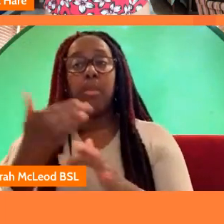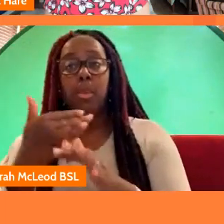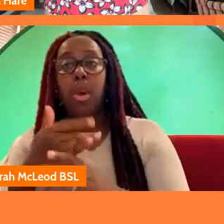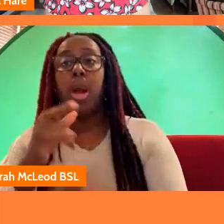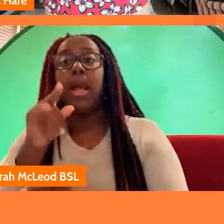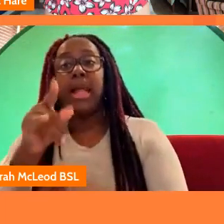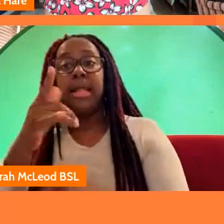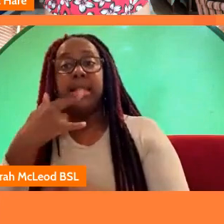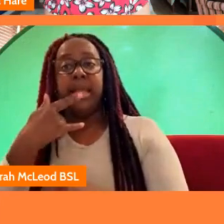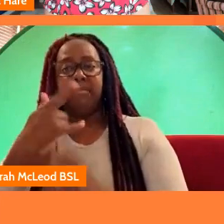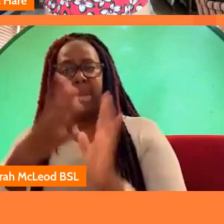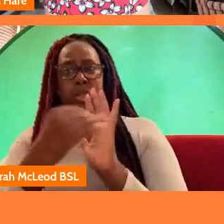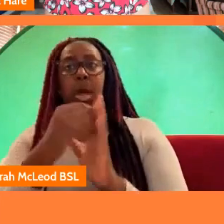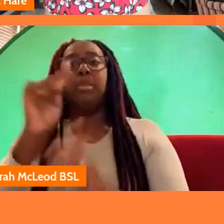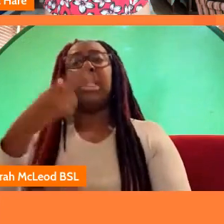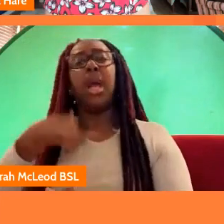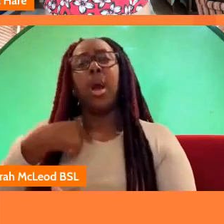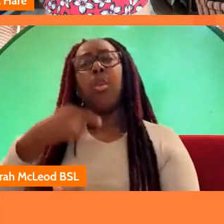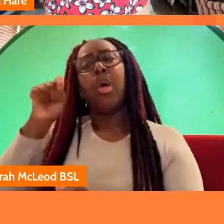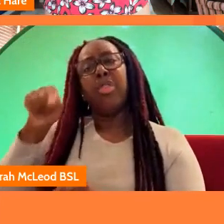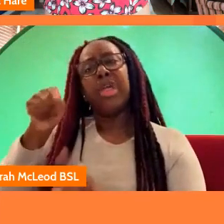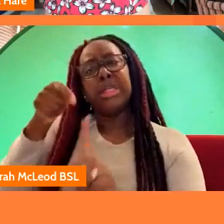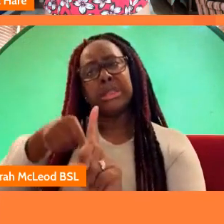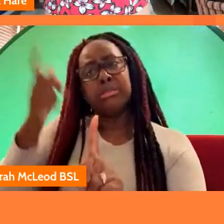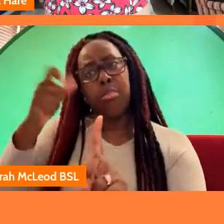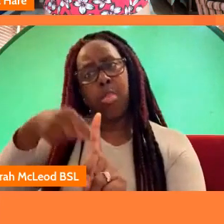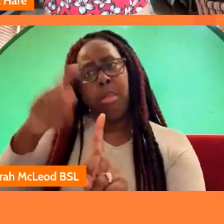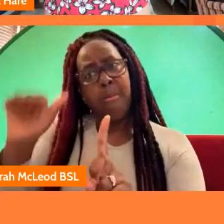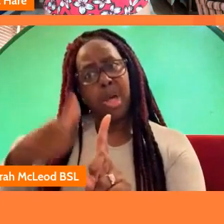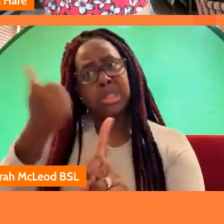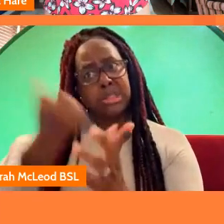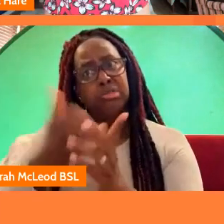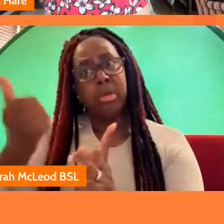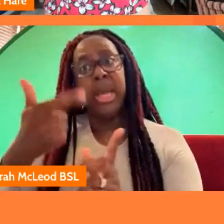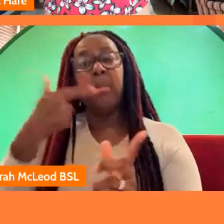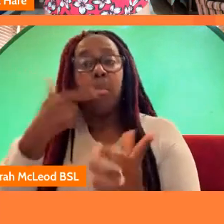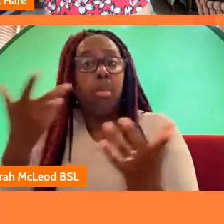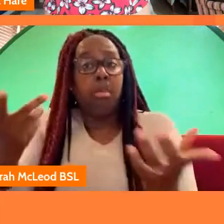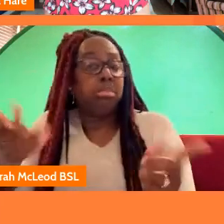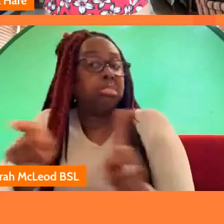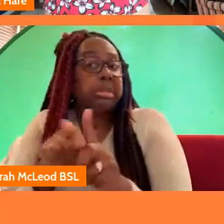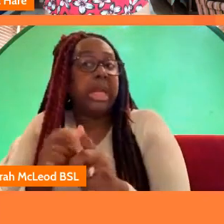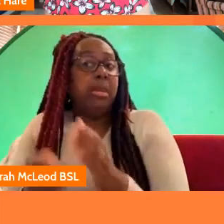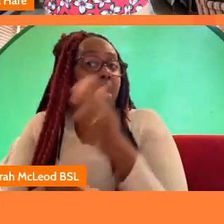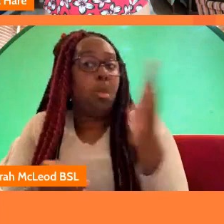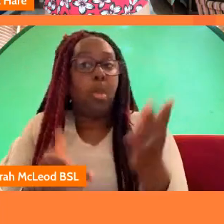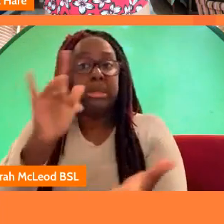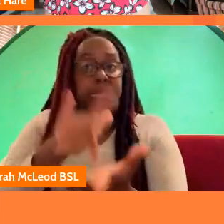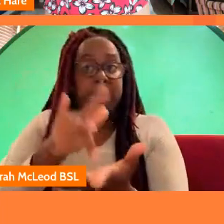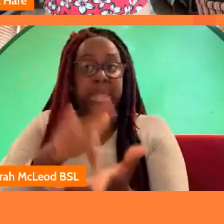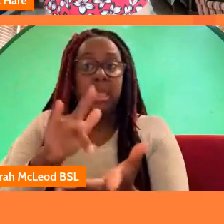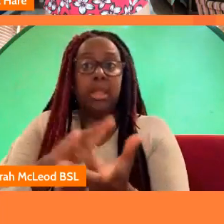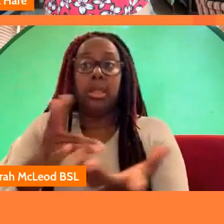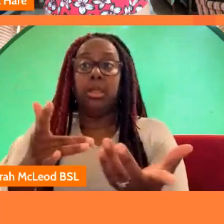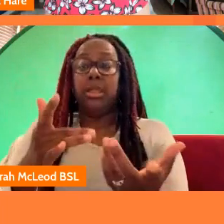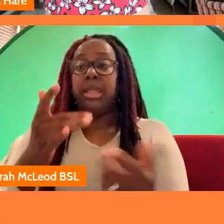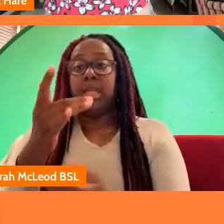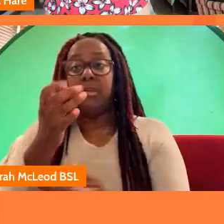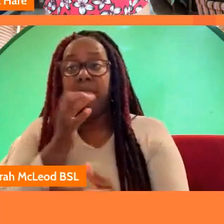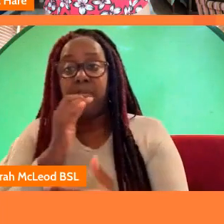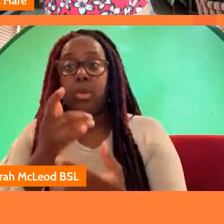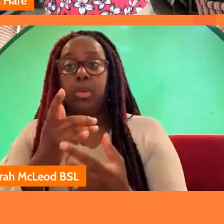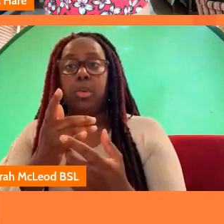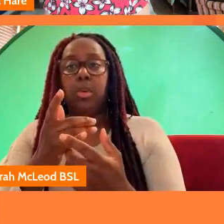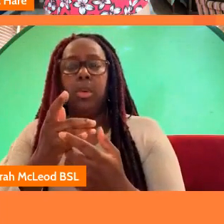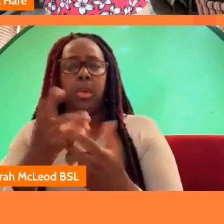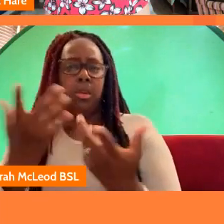recommendations of of of what what they say and that you know in the west midlands there's a few um independent production companies who i work with very very closely